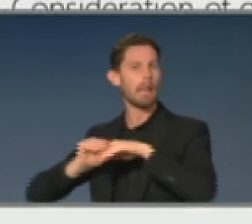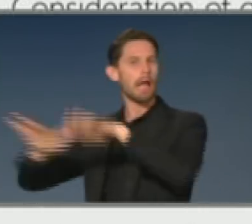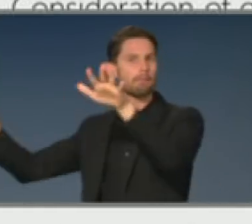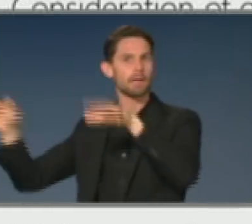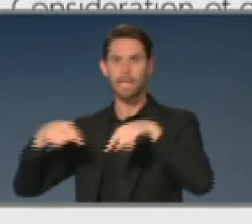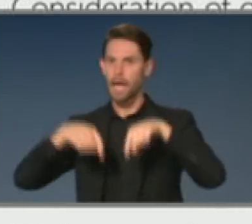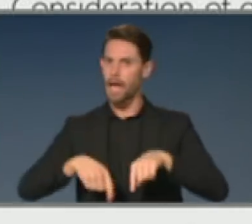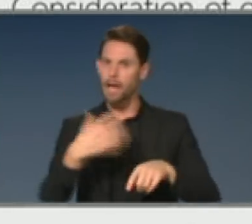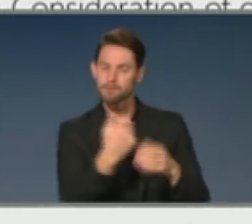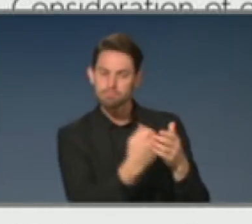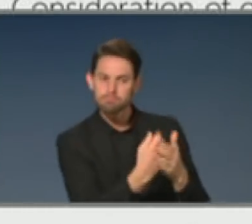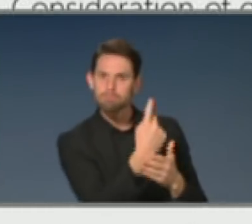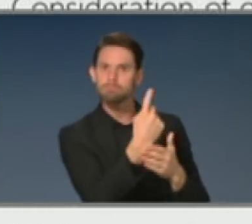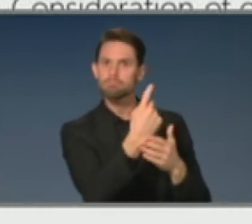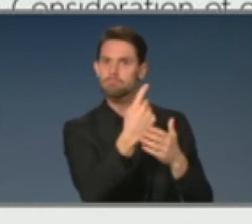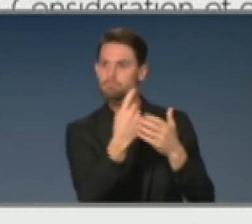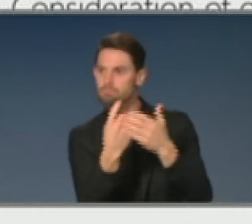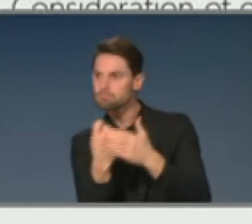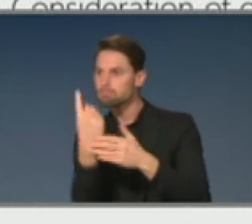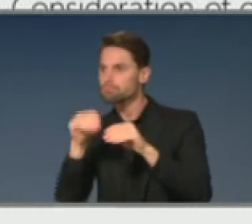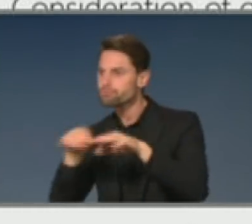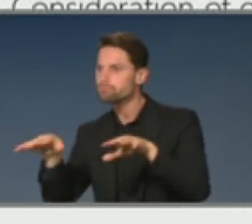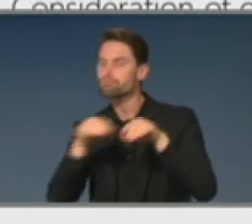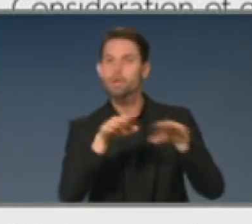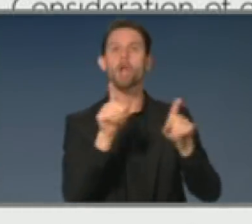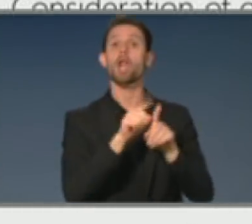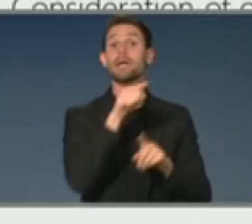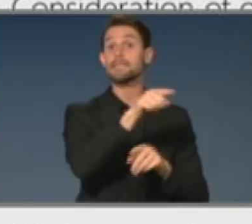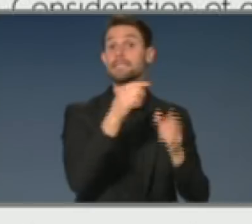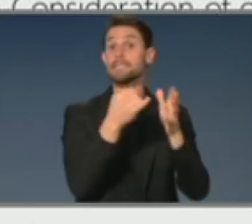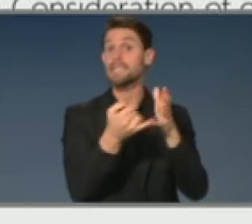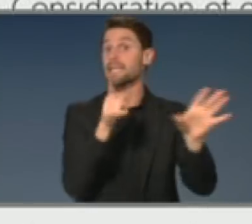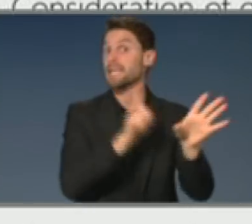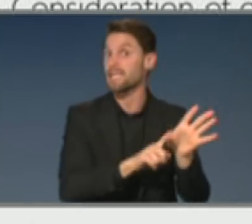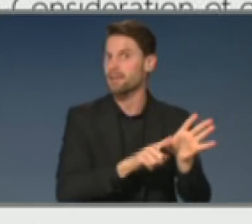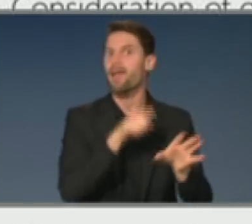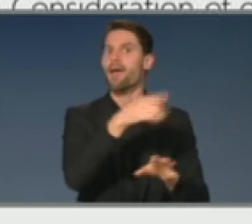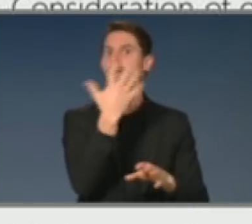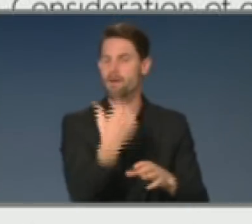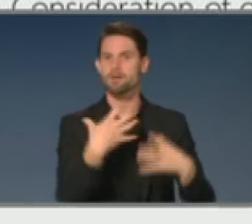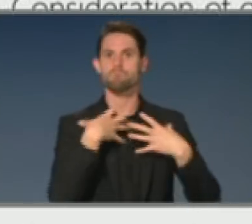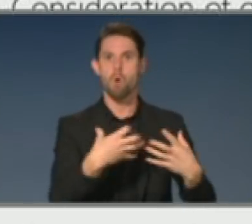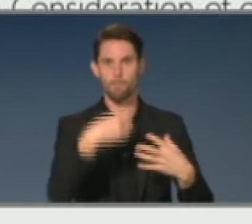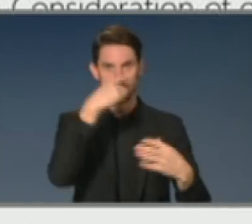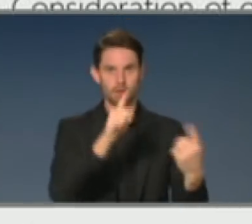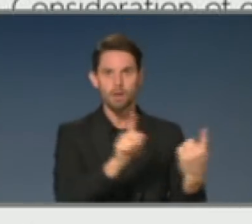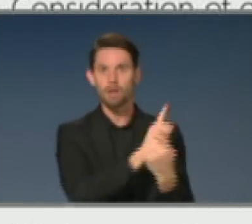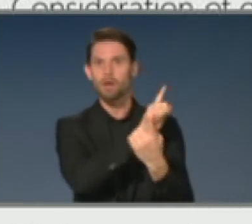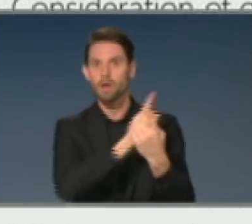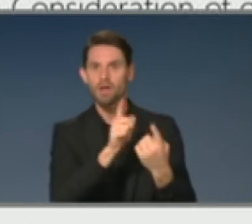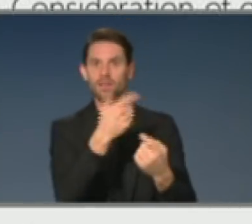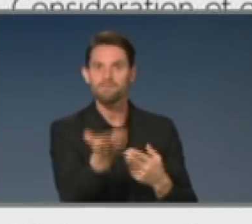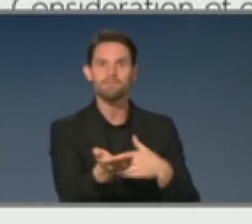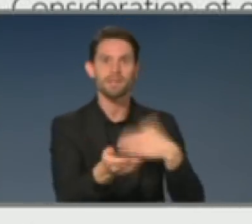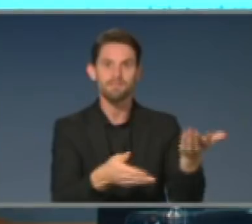worries us most of all is the community transmission in Sydney. I've been saying that for a while. That's the one we're focusing on. That's why New South Wales